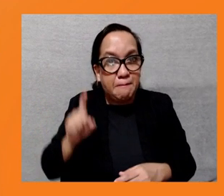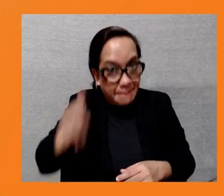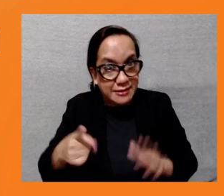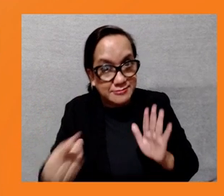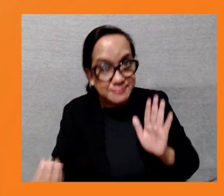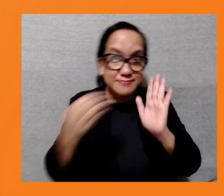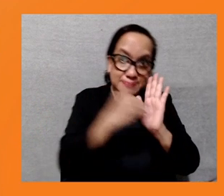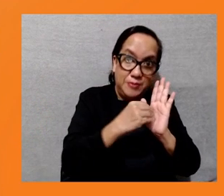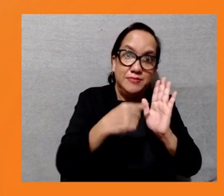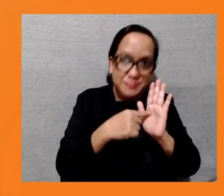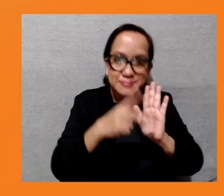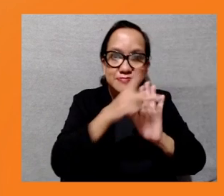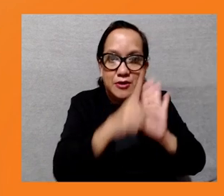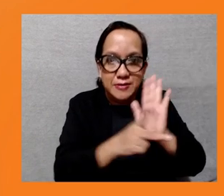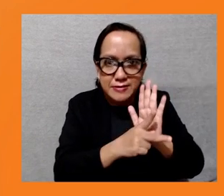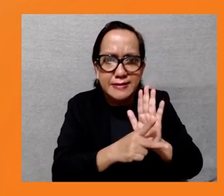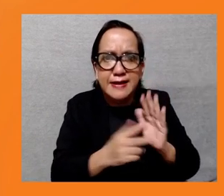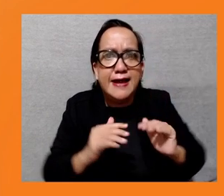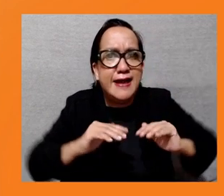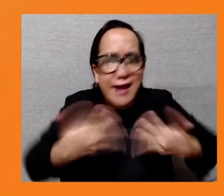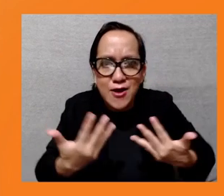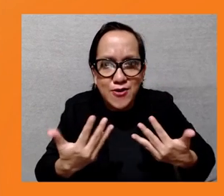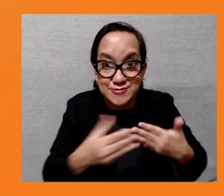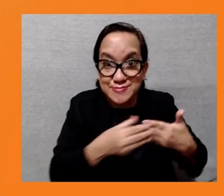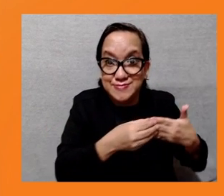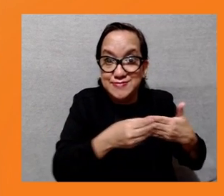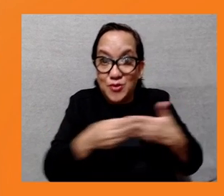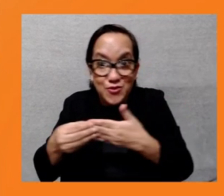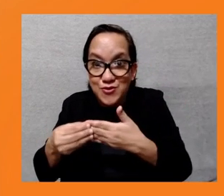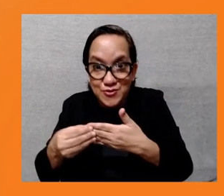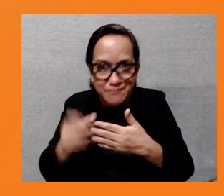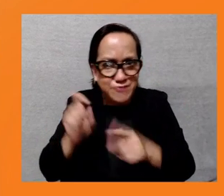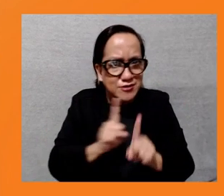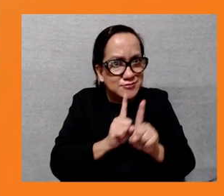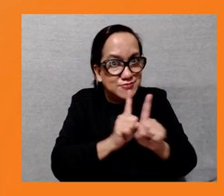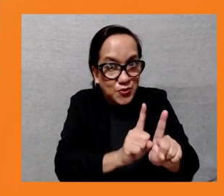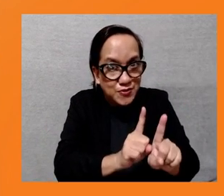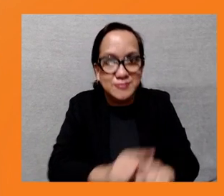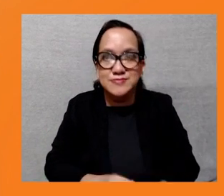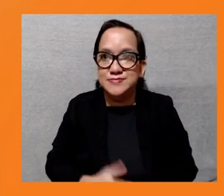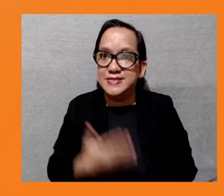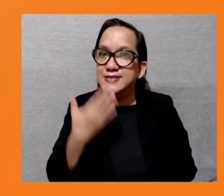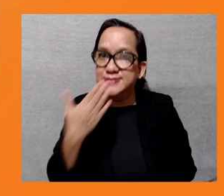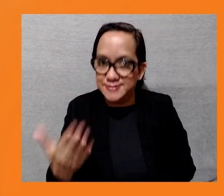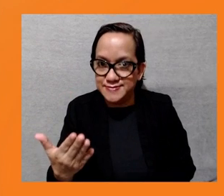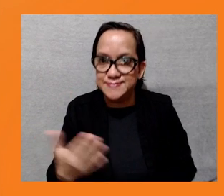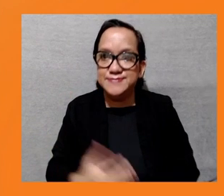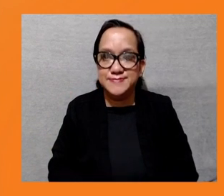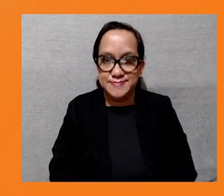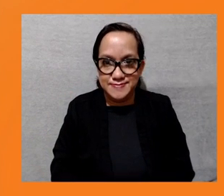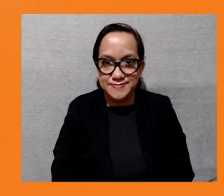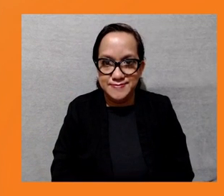appropriate use. Thank you. Thank you. Bruce, I'll just take the most highly voted ones